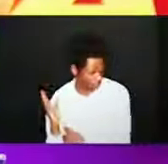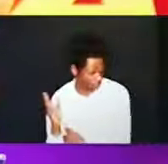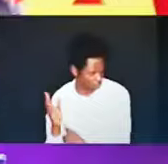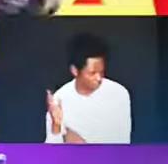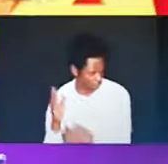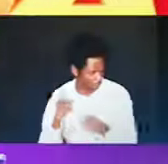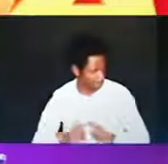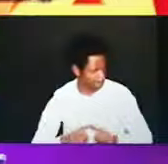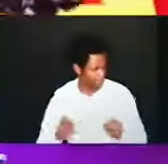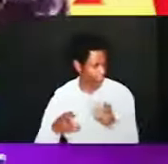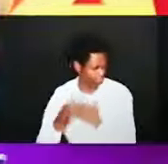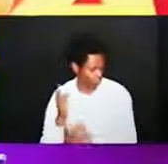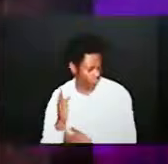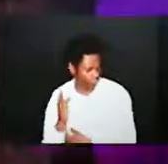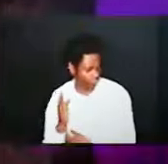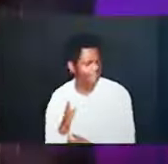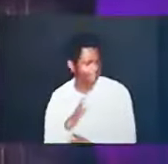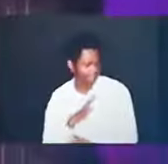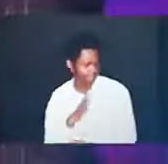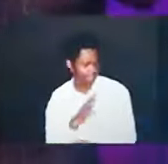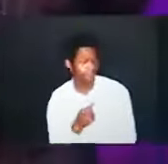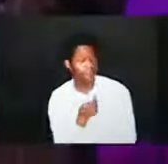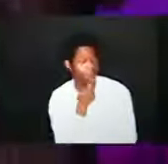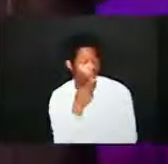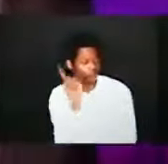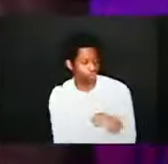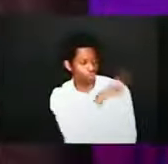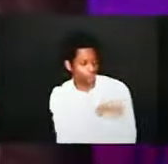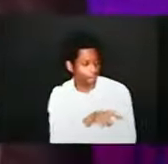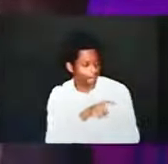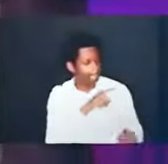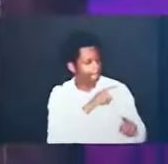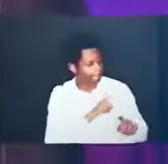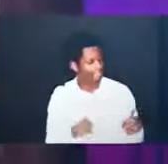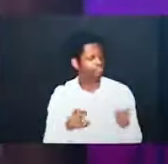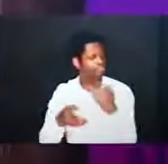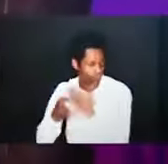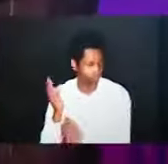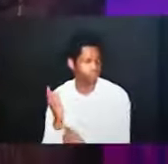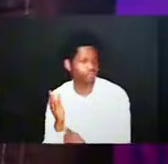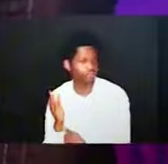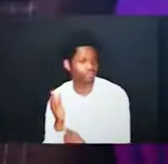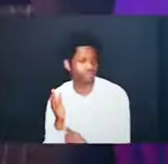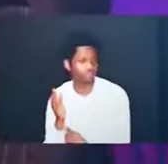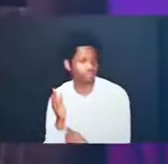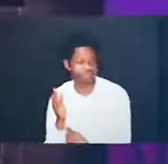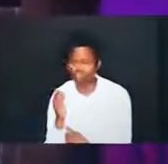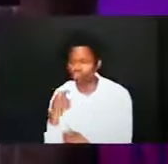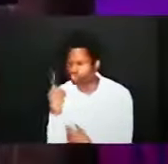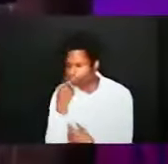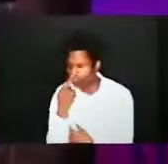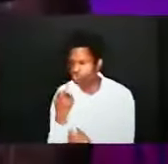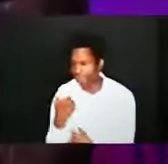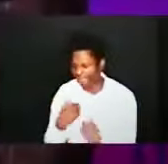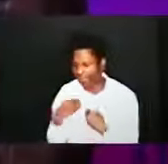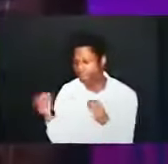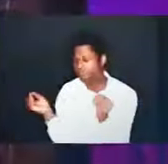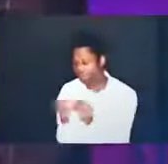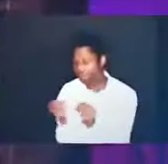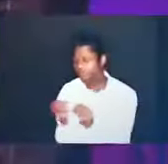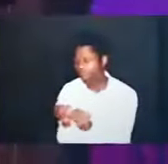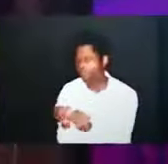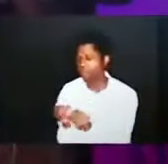despite the condemnation but God who is rich who mercy